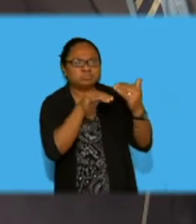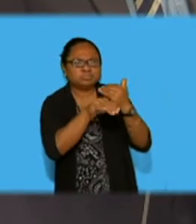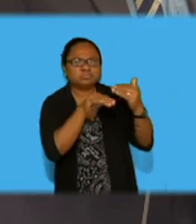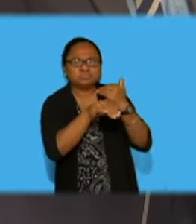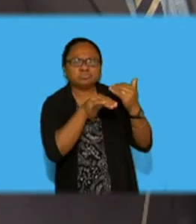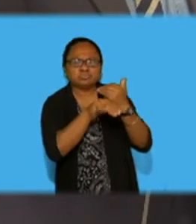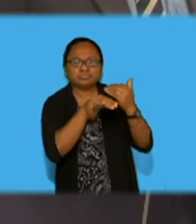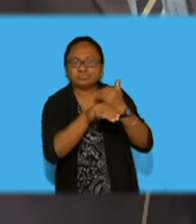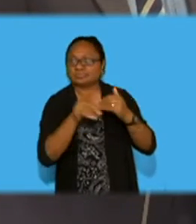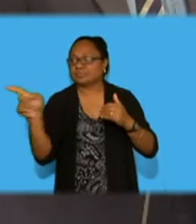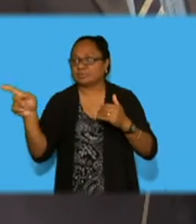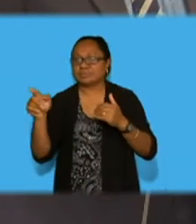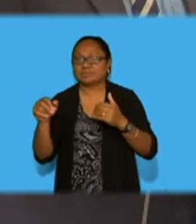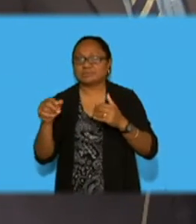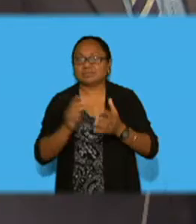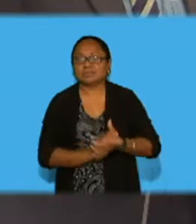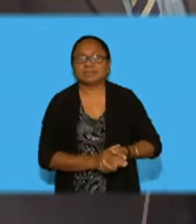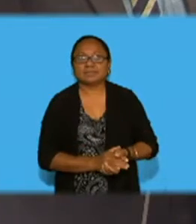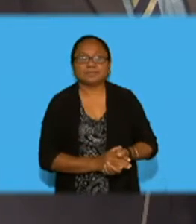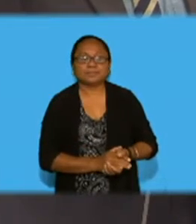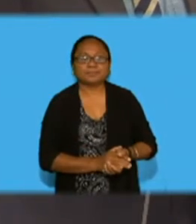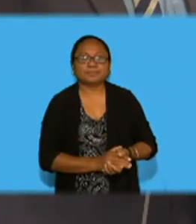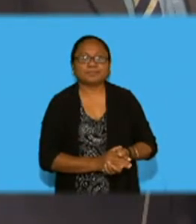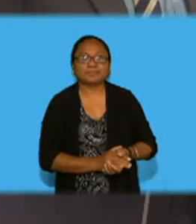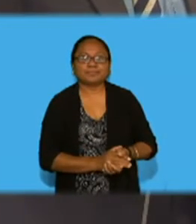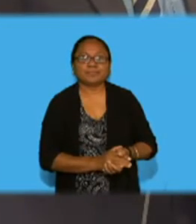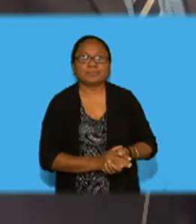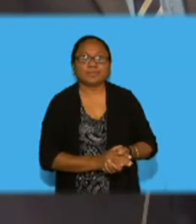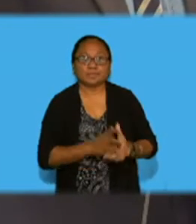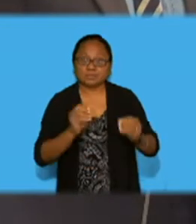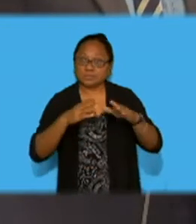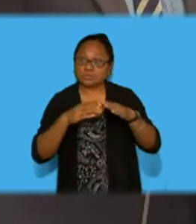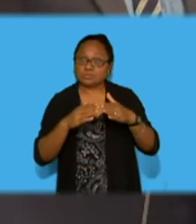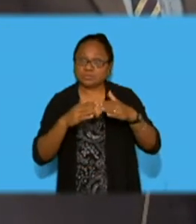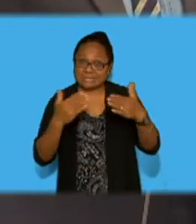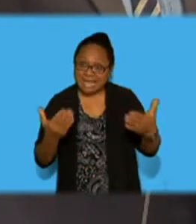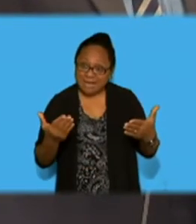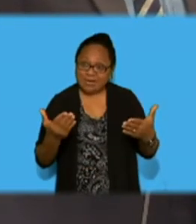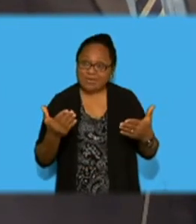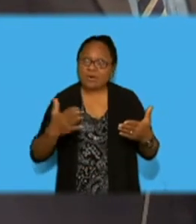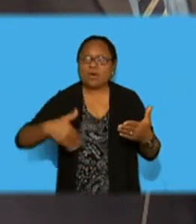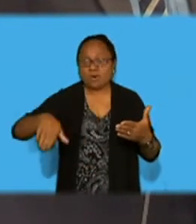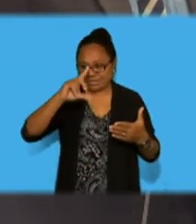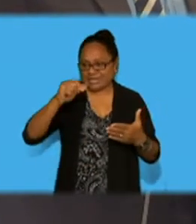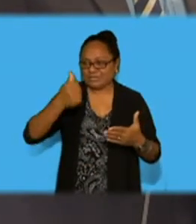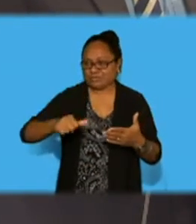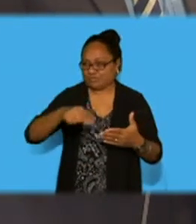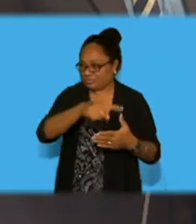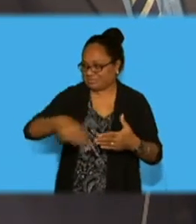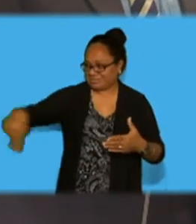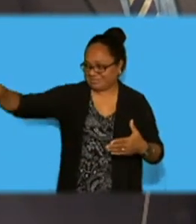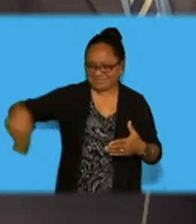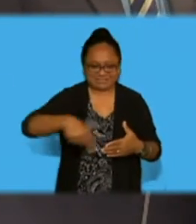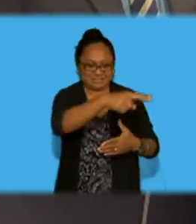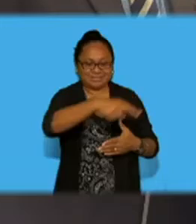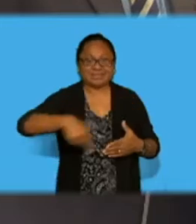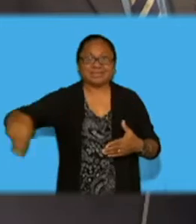Speaker, tourist and all the Fijians now can use the bypass to go to Denrao.